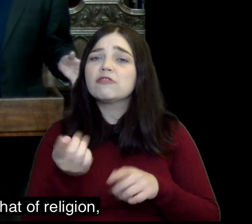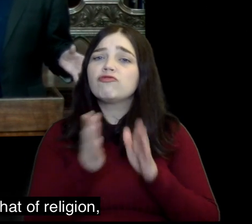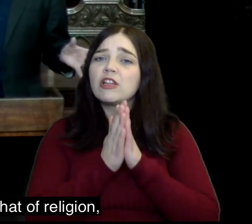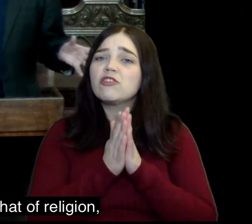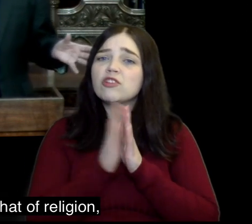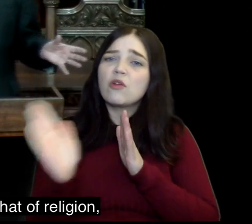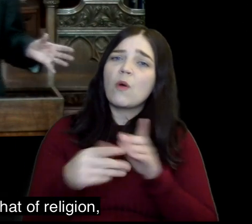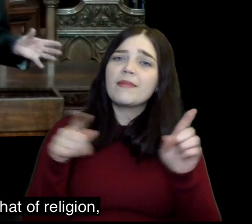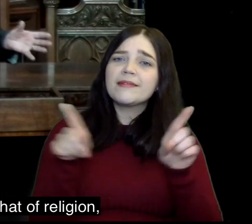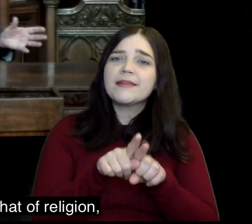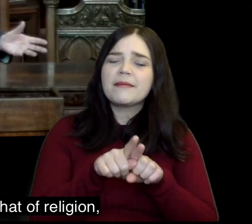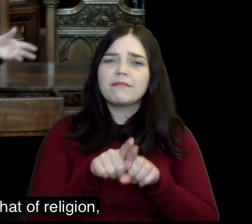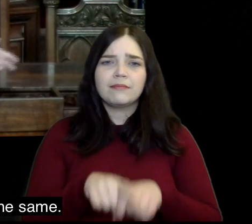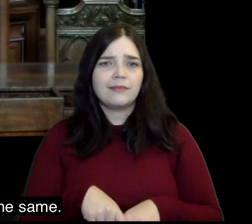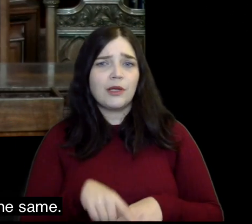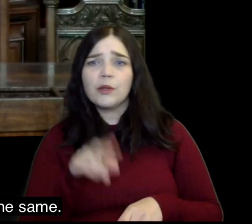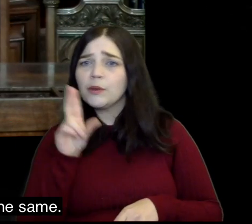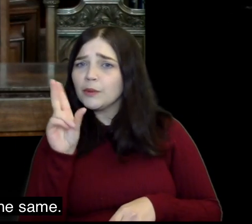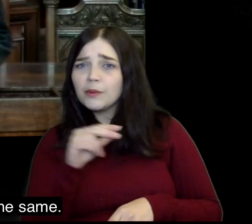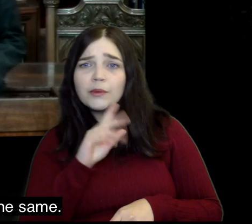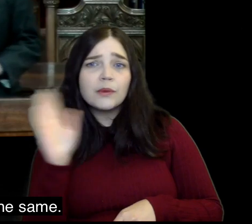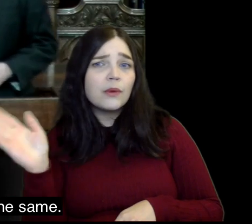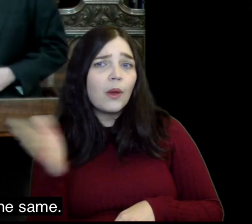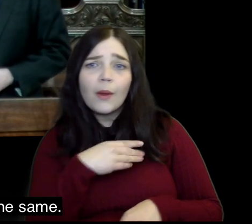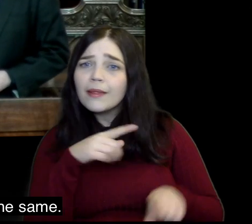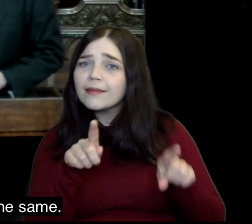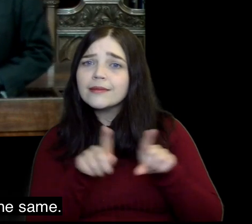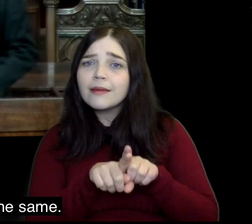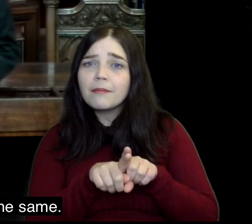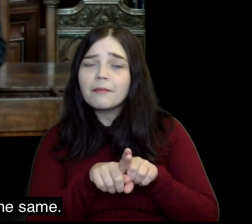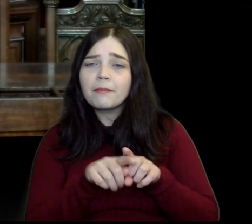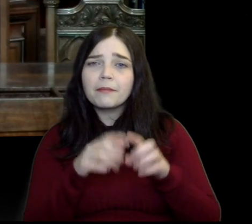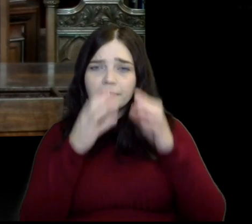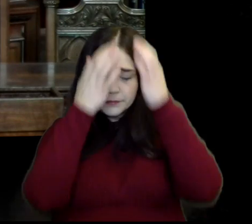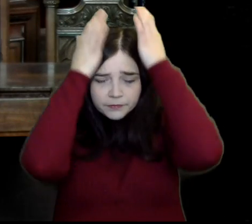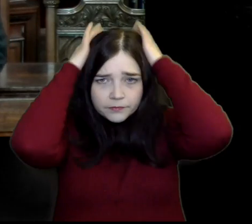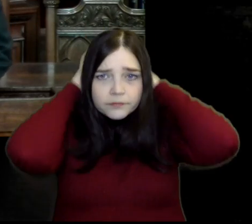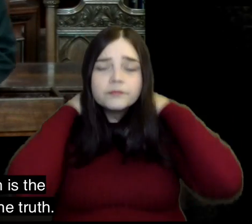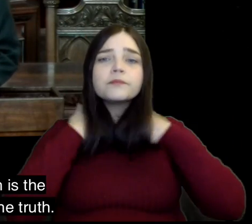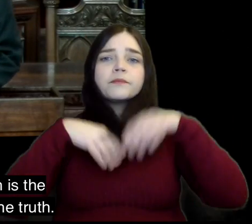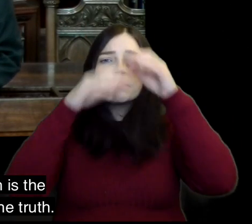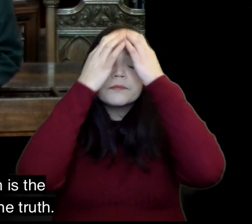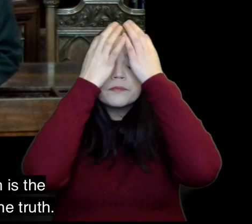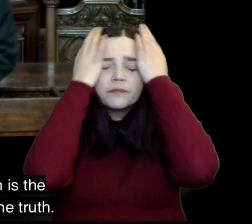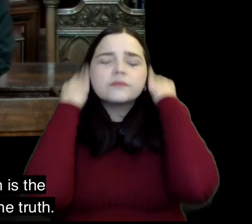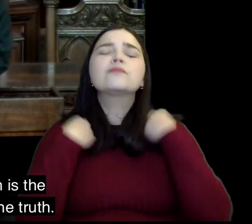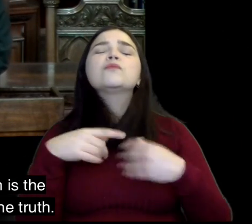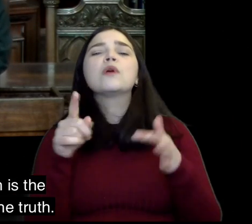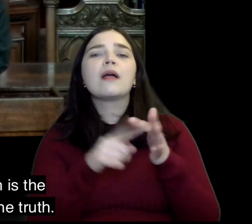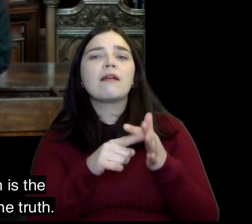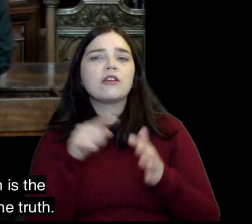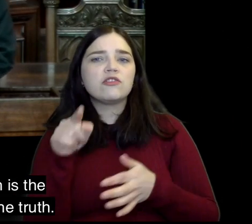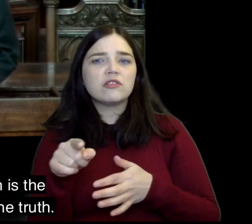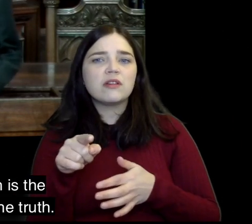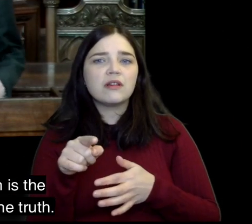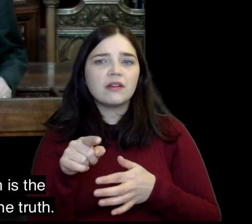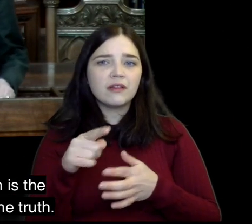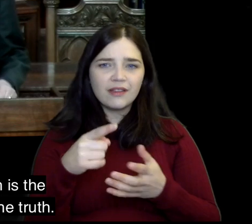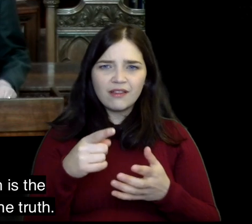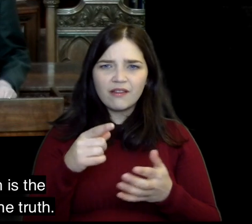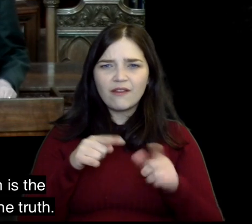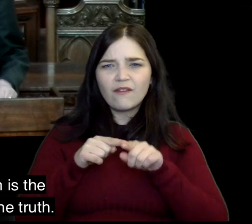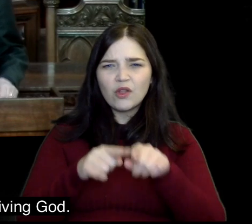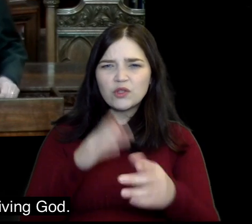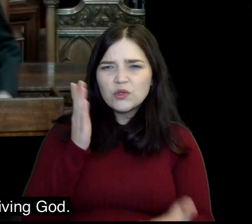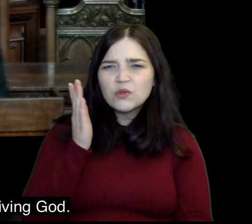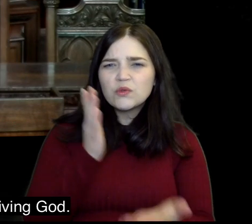and yet people will say that of religion no they're not all the same and Elijah